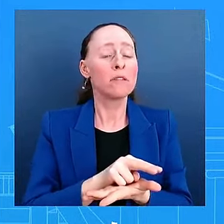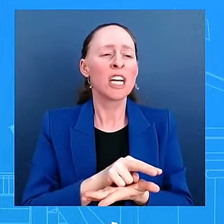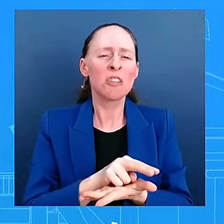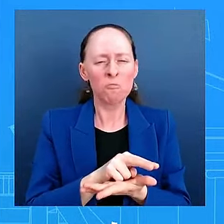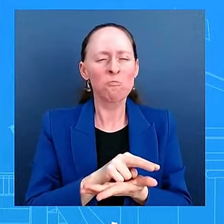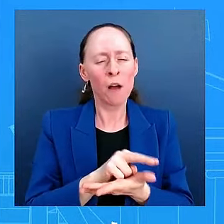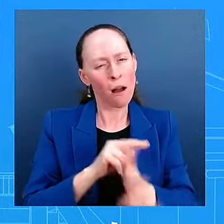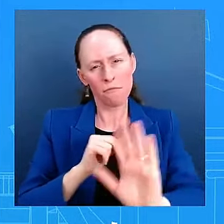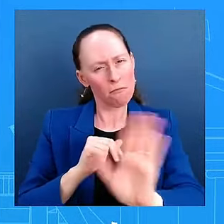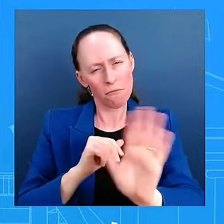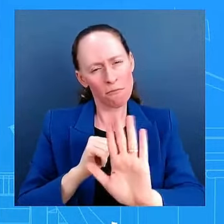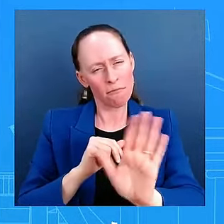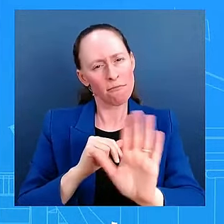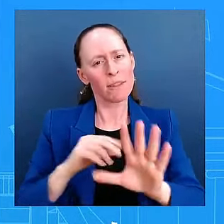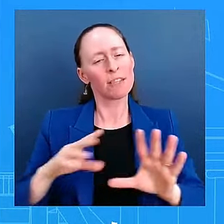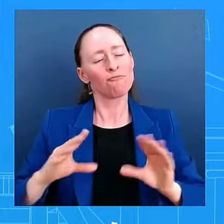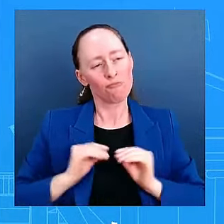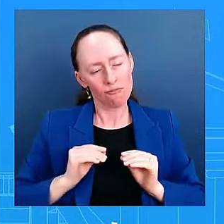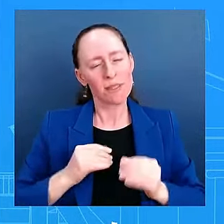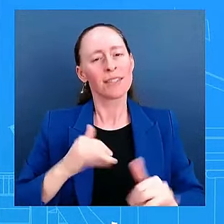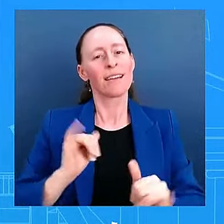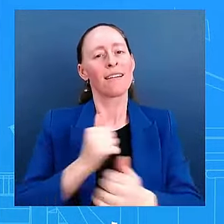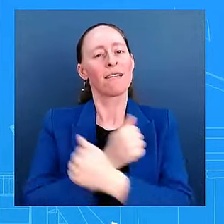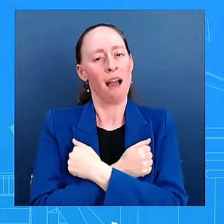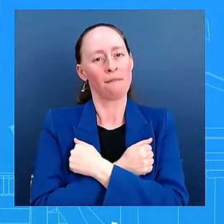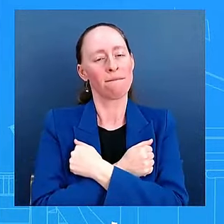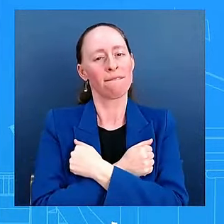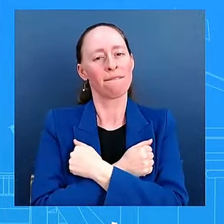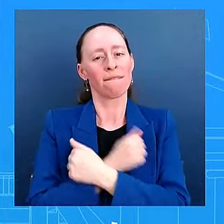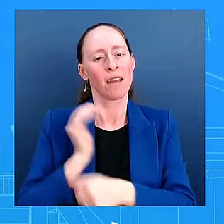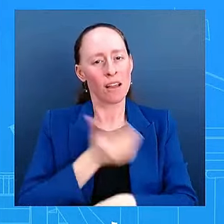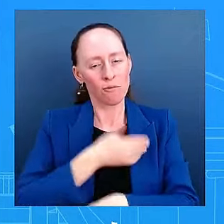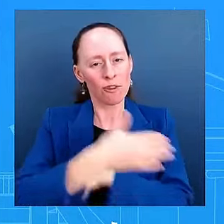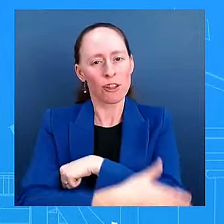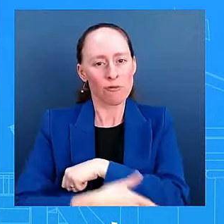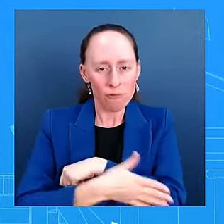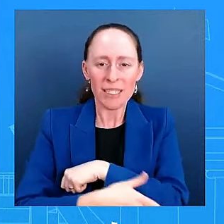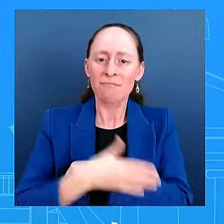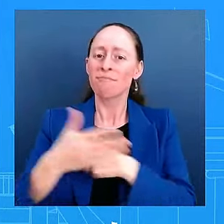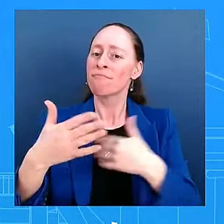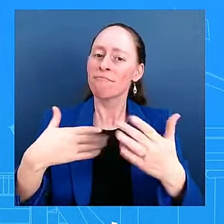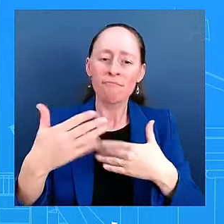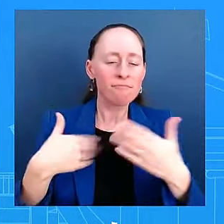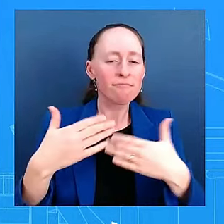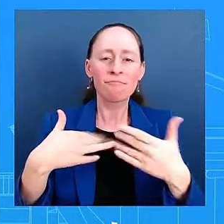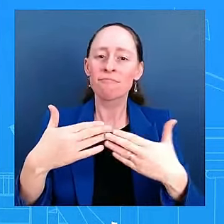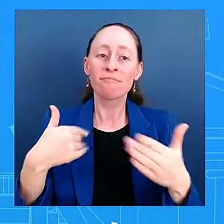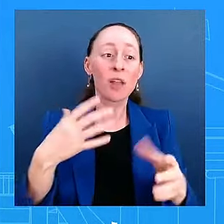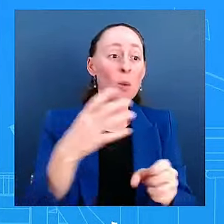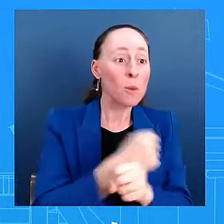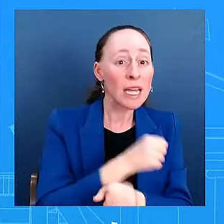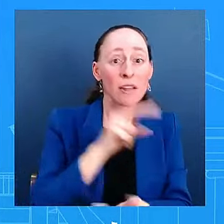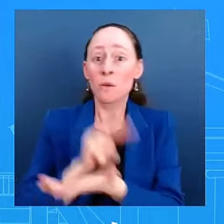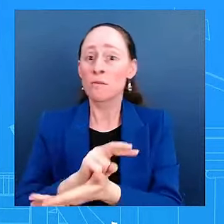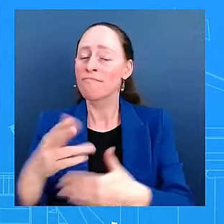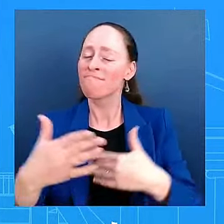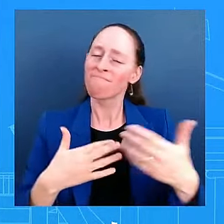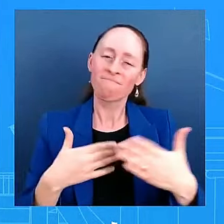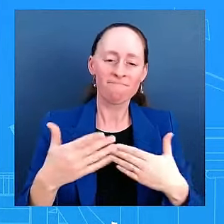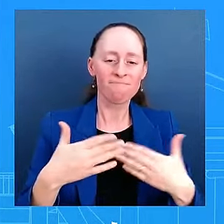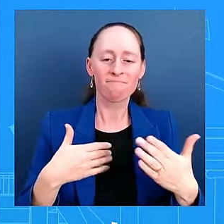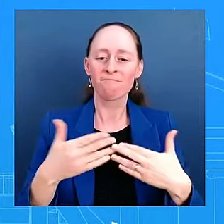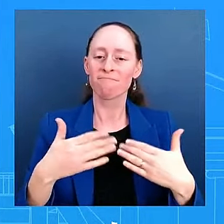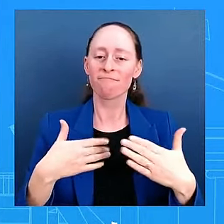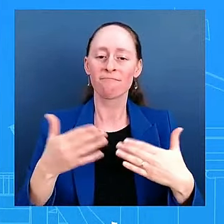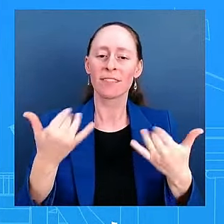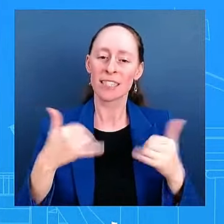the integrity of the American election system. It's honest, it's fair, and it's transparent. And